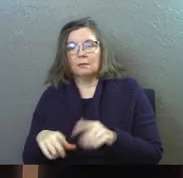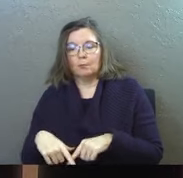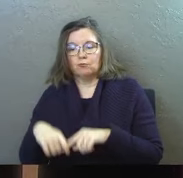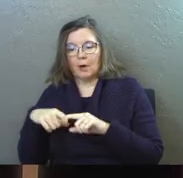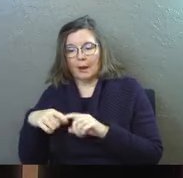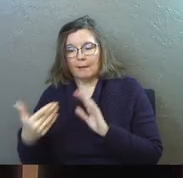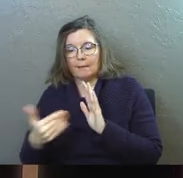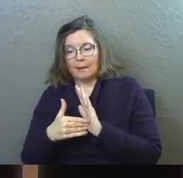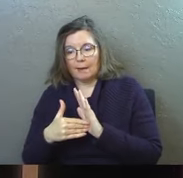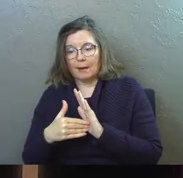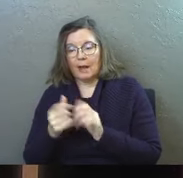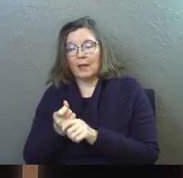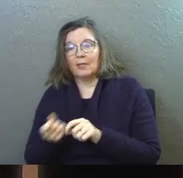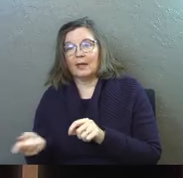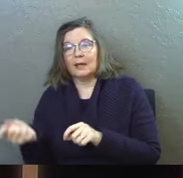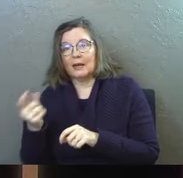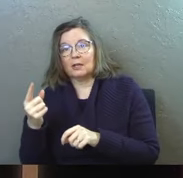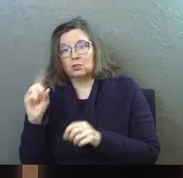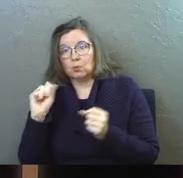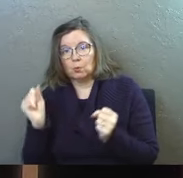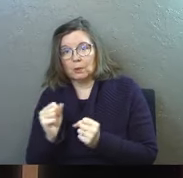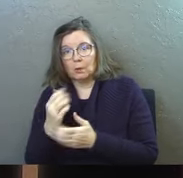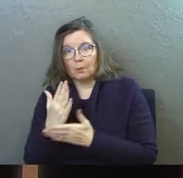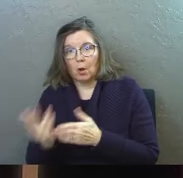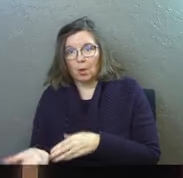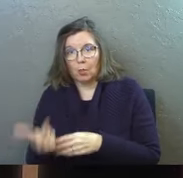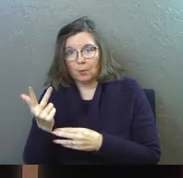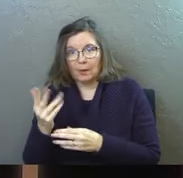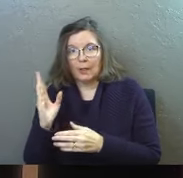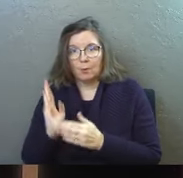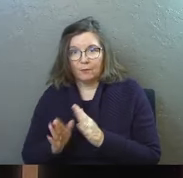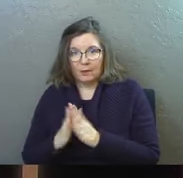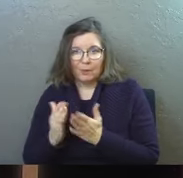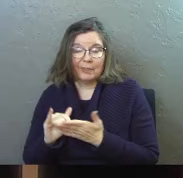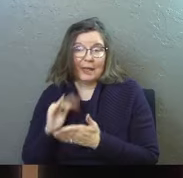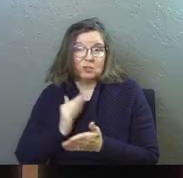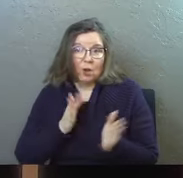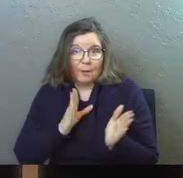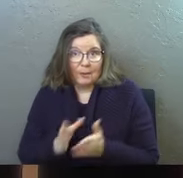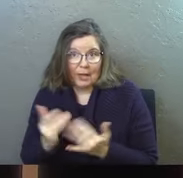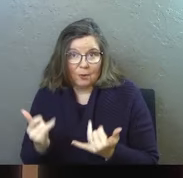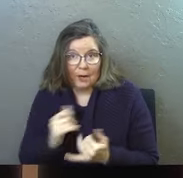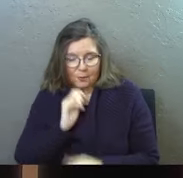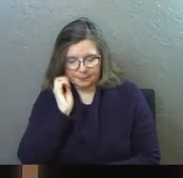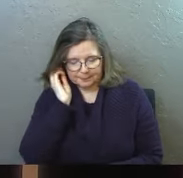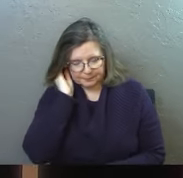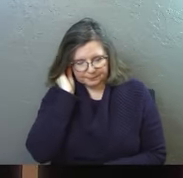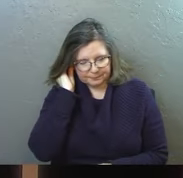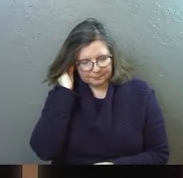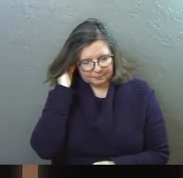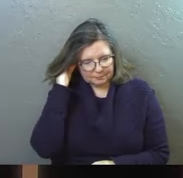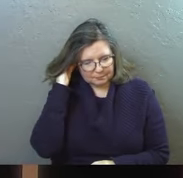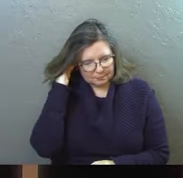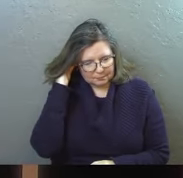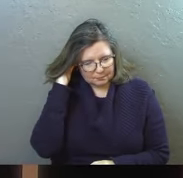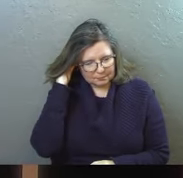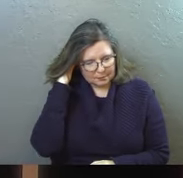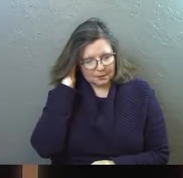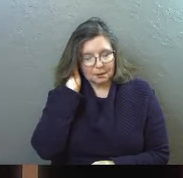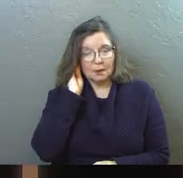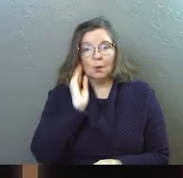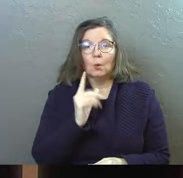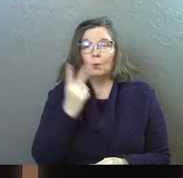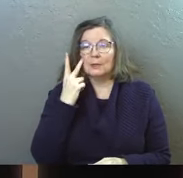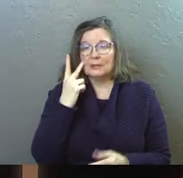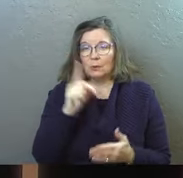then next winter, we'll do part three and we'll finish out the book. At least that's our plan right now. We'll see what the Lord actually has for